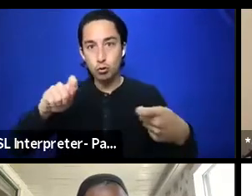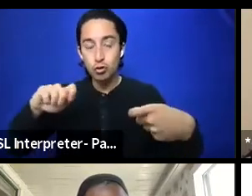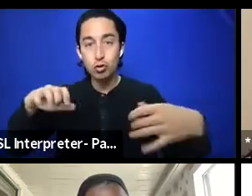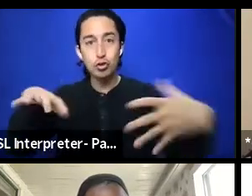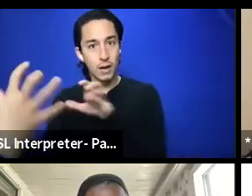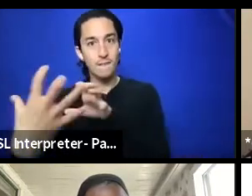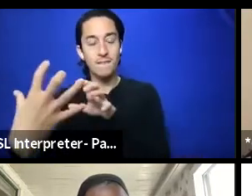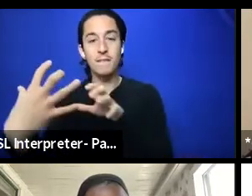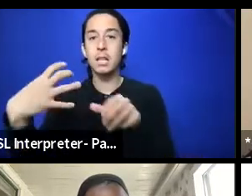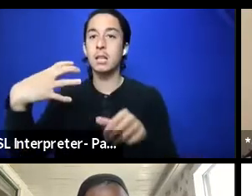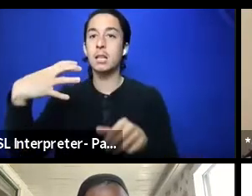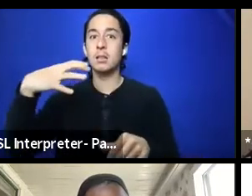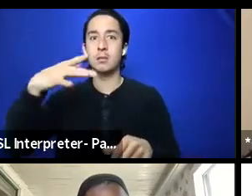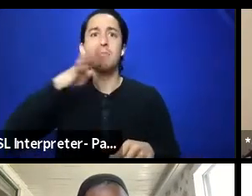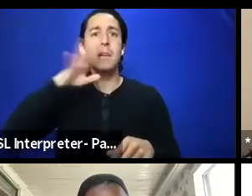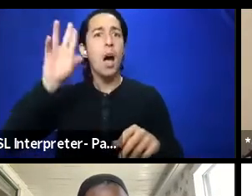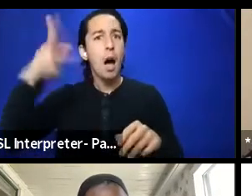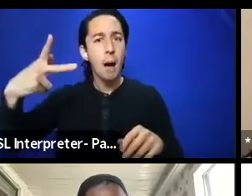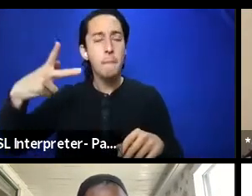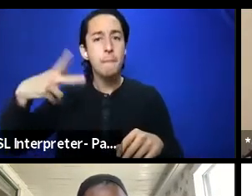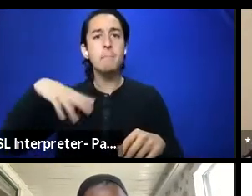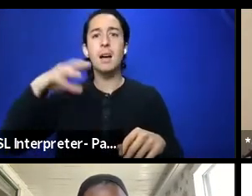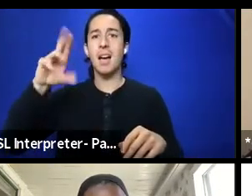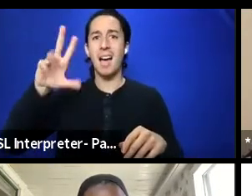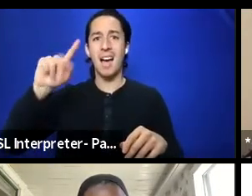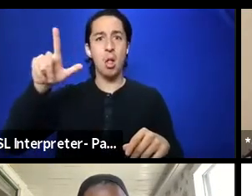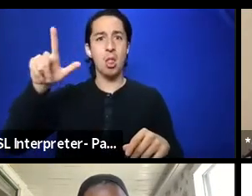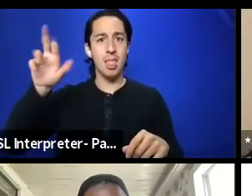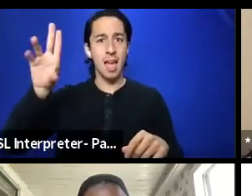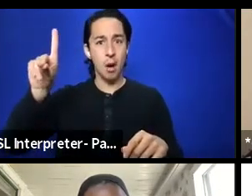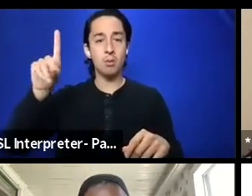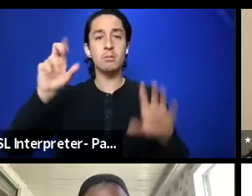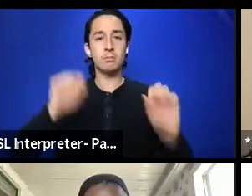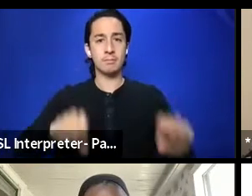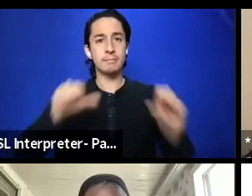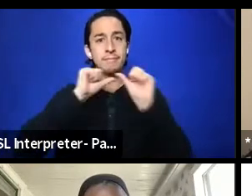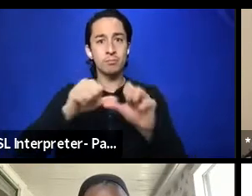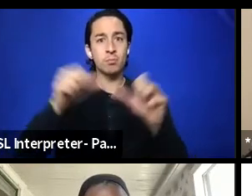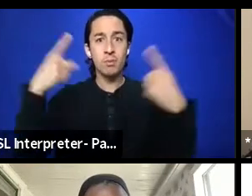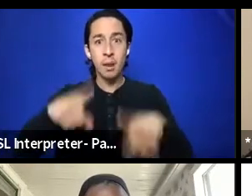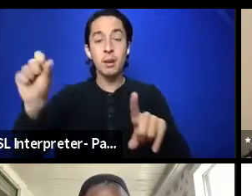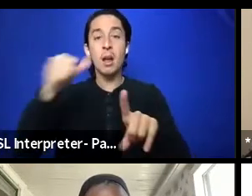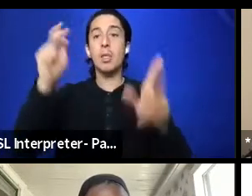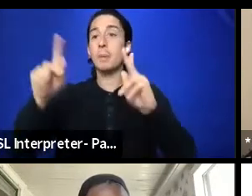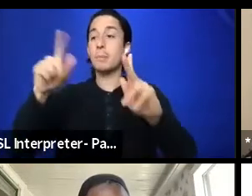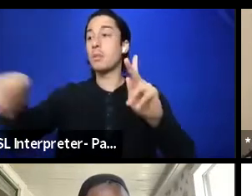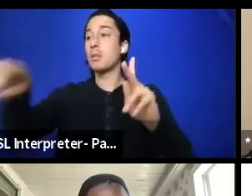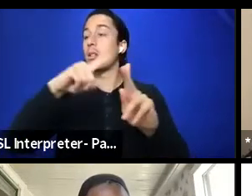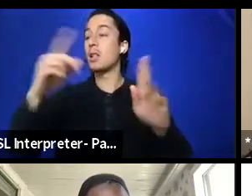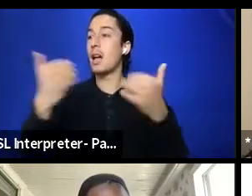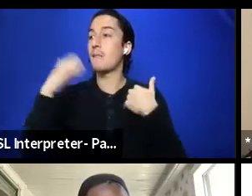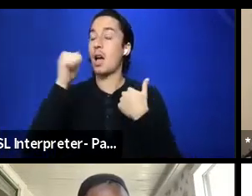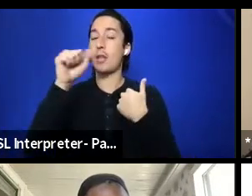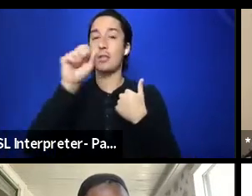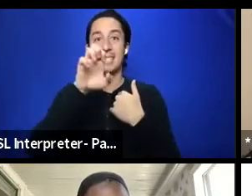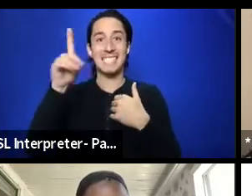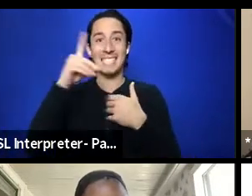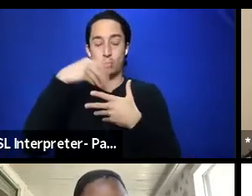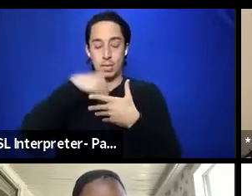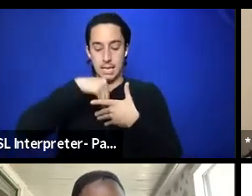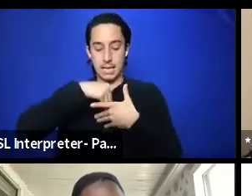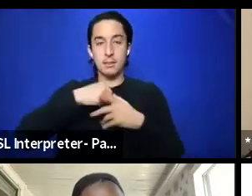so that it can continue to happen. And that other folks who have those other seeds planted within themselves see